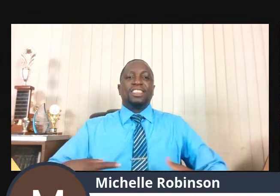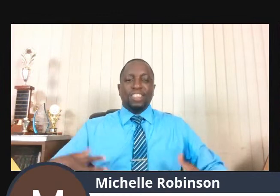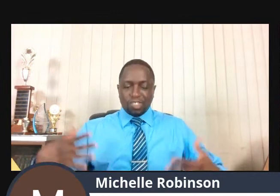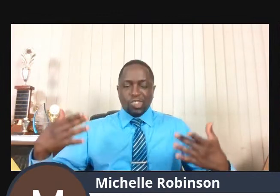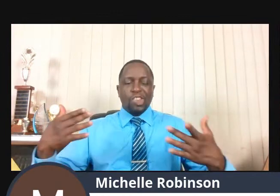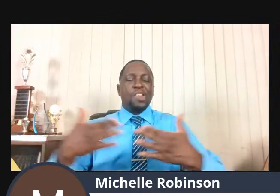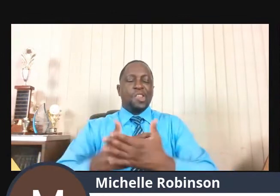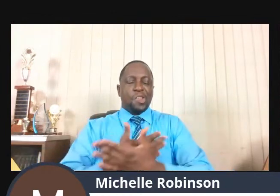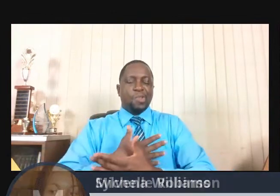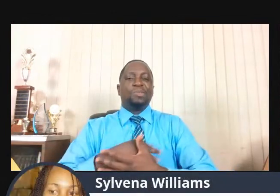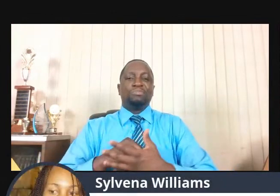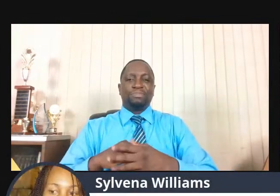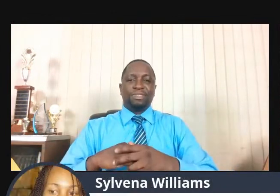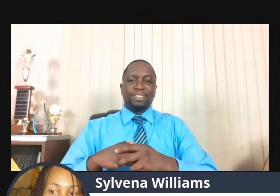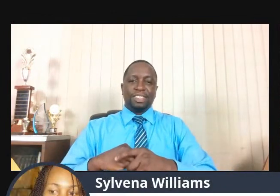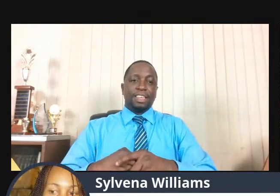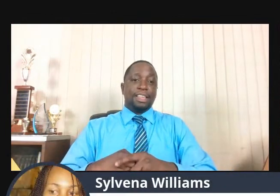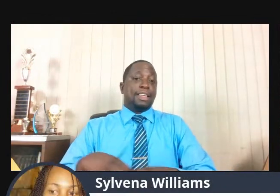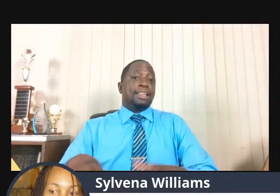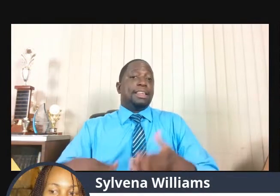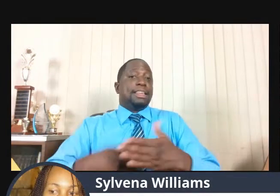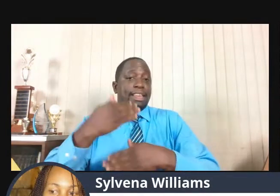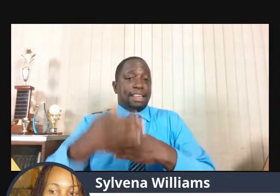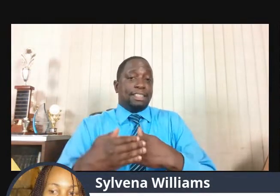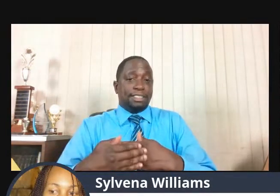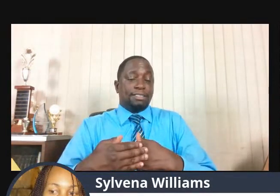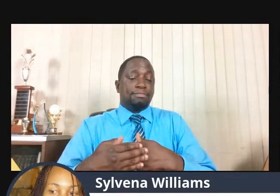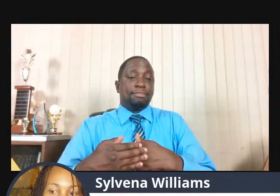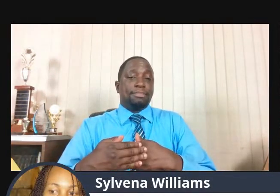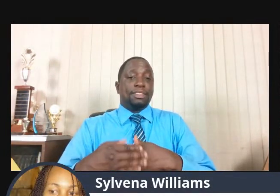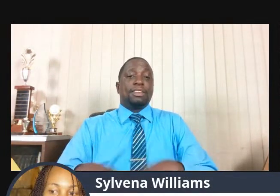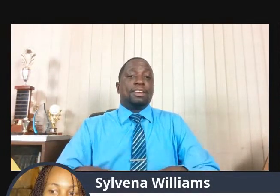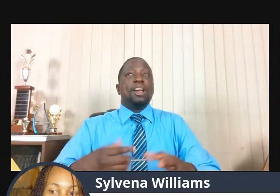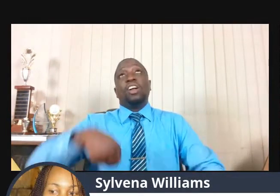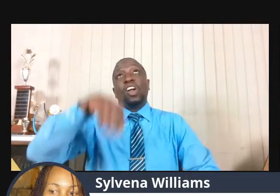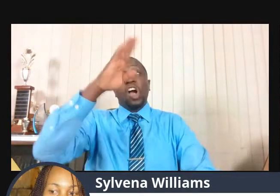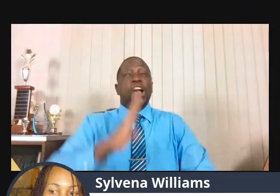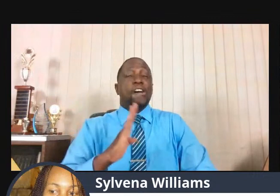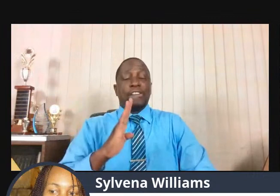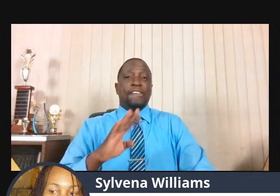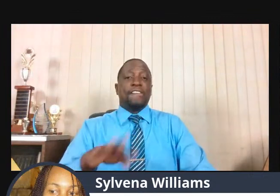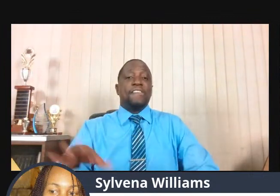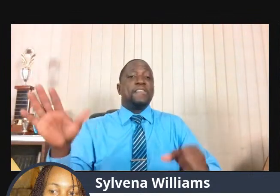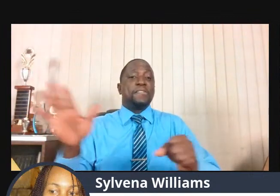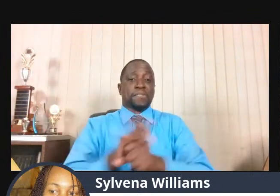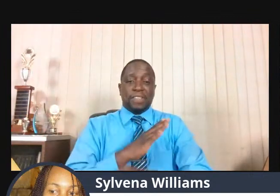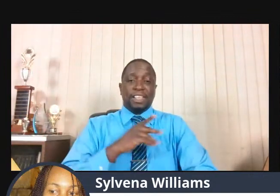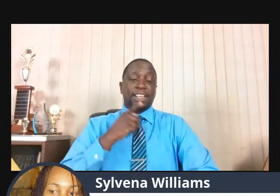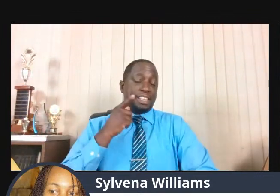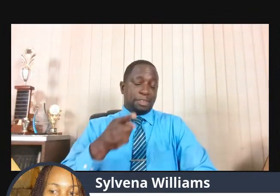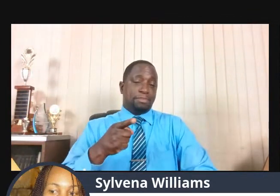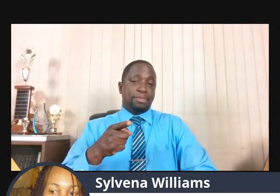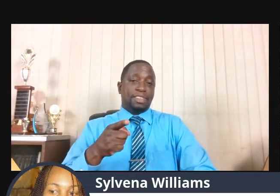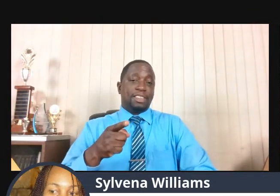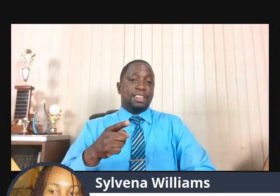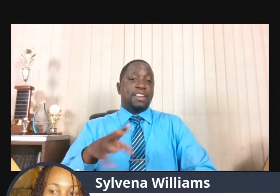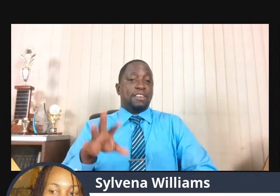Got to read it. Have to read it. The Bible says, as he lay and slept under a juniper tree,